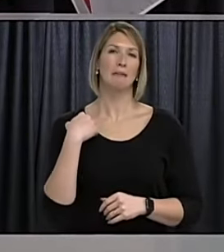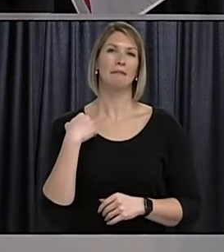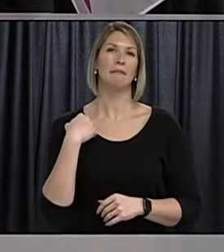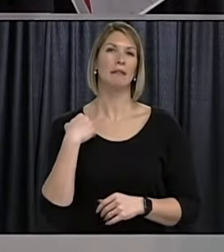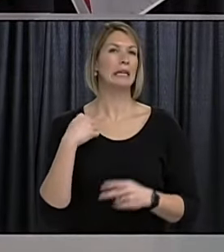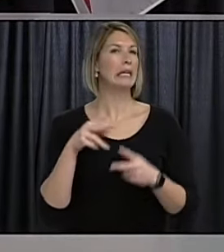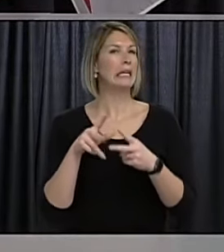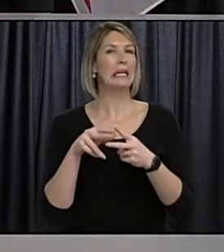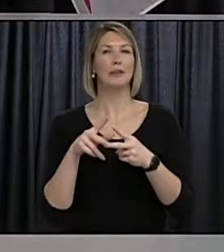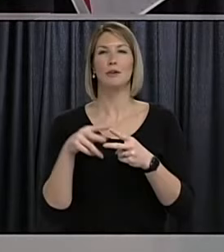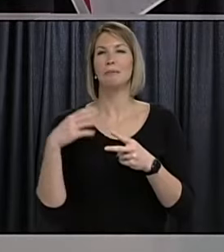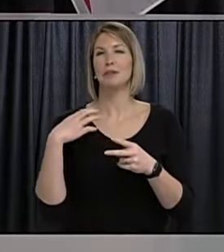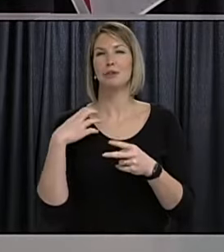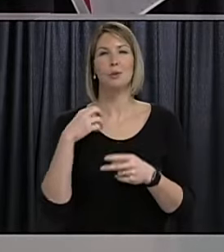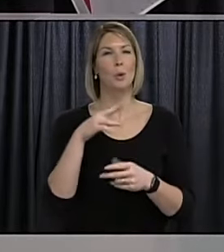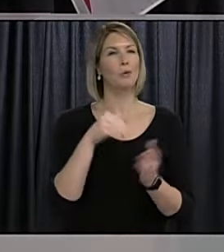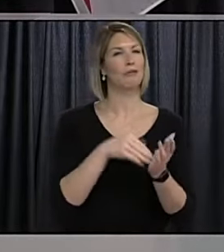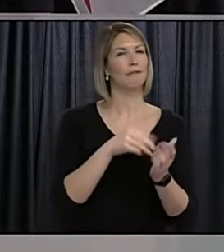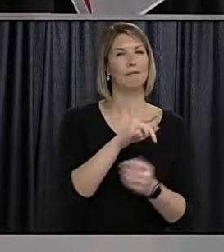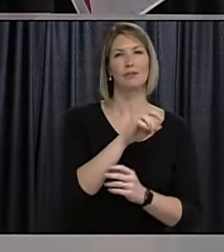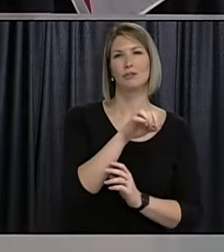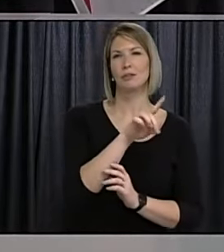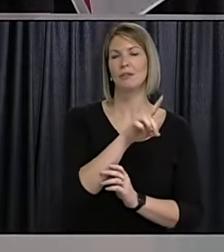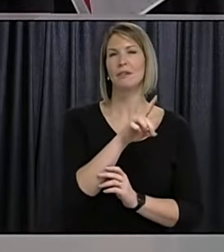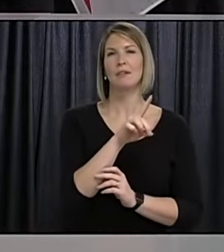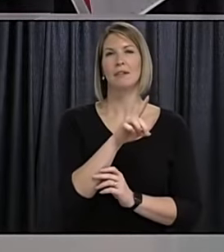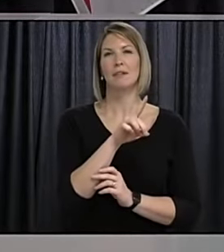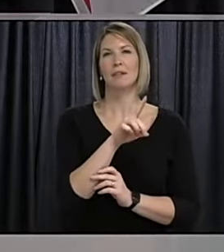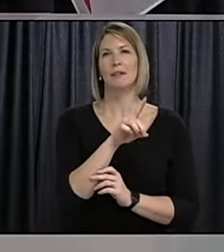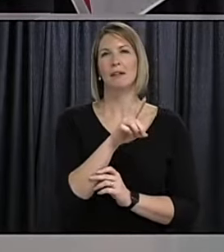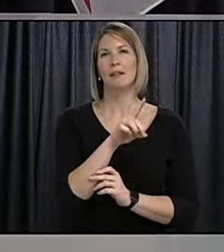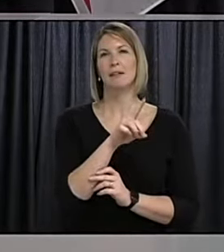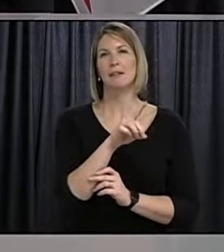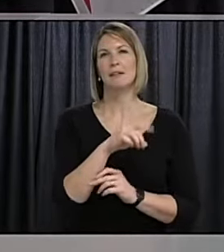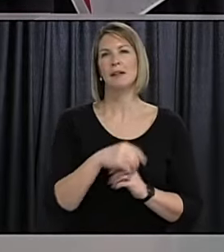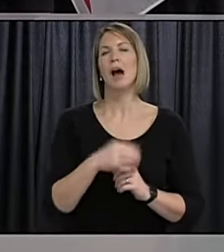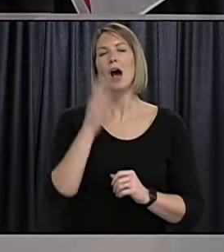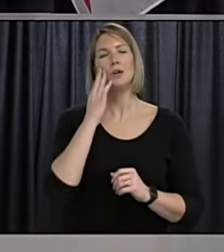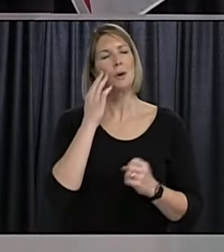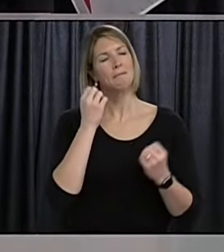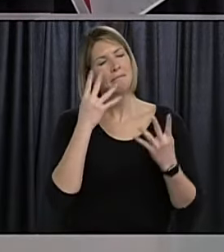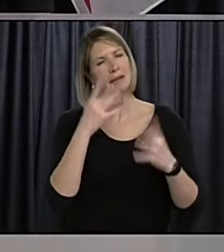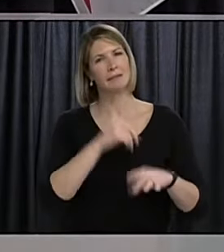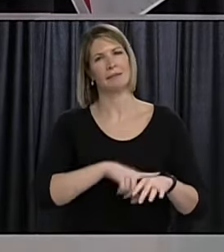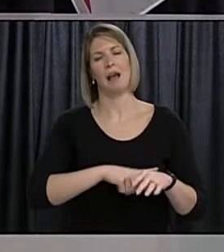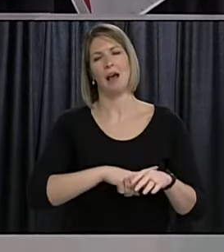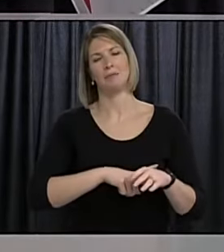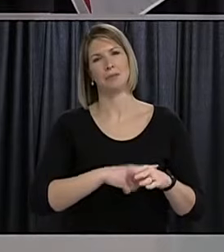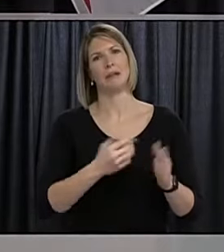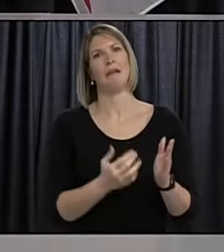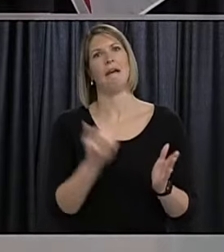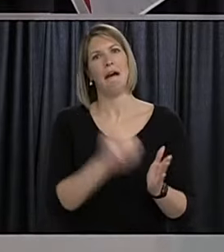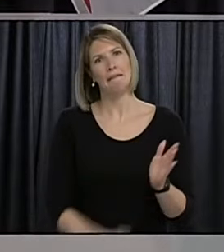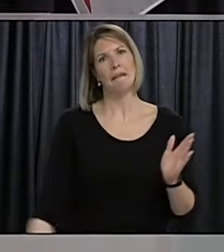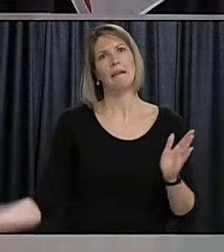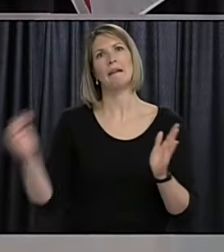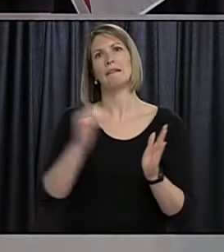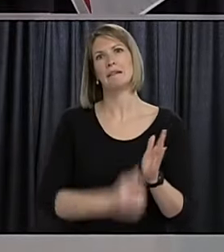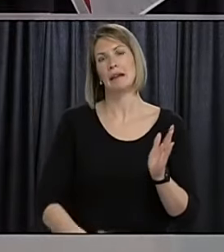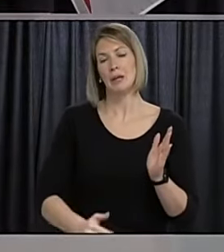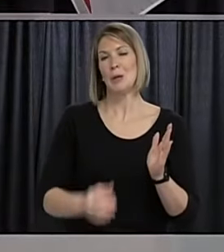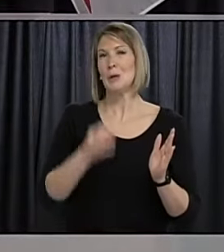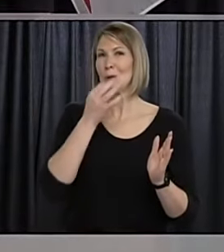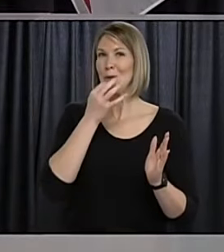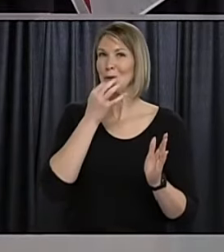fitzgerald or dr haggie either of you could answer um we're like like we've mentioned a bunch of times over the course of this briefing we're nearing the end of what's been a wild